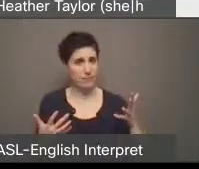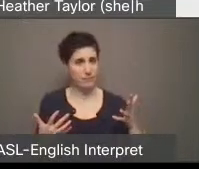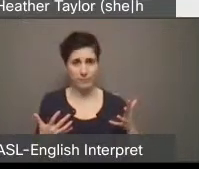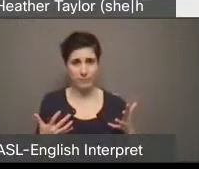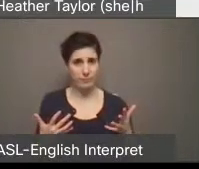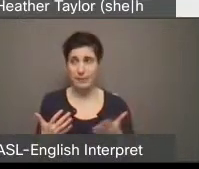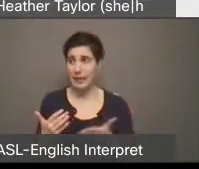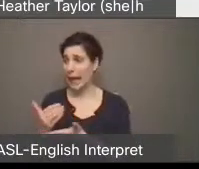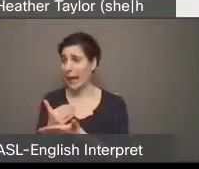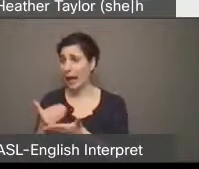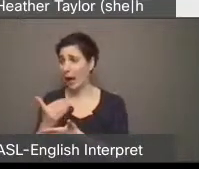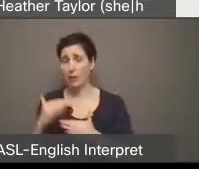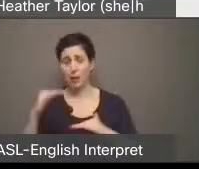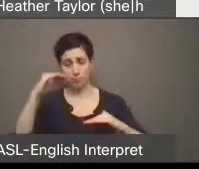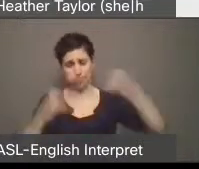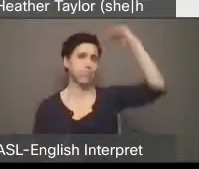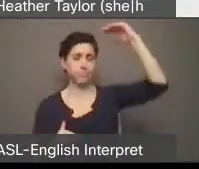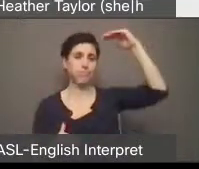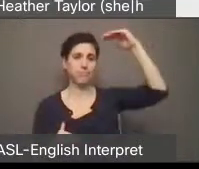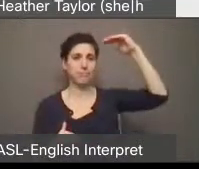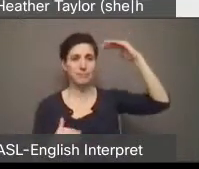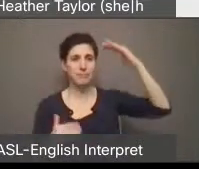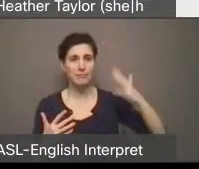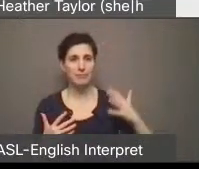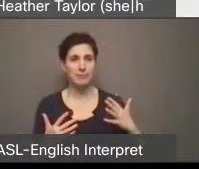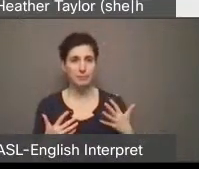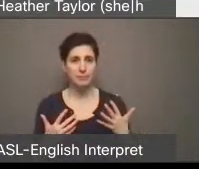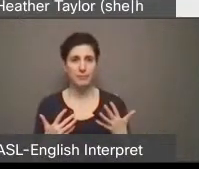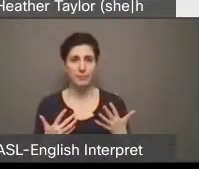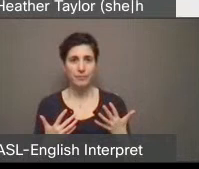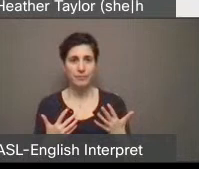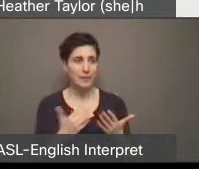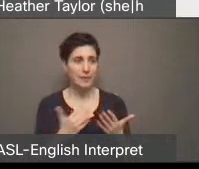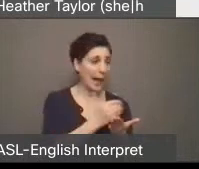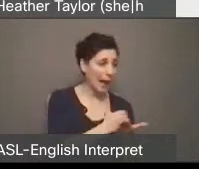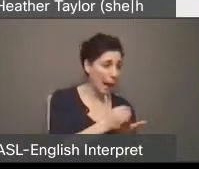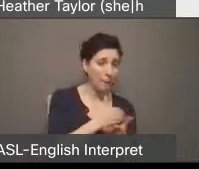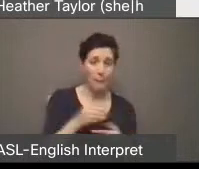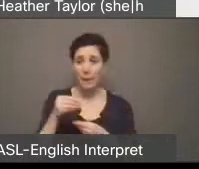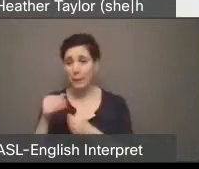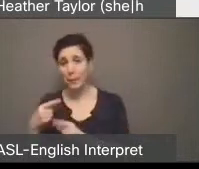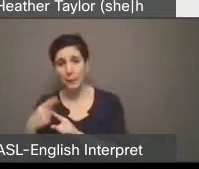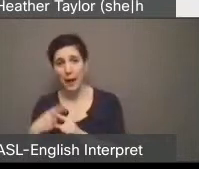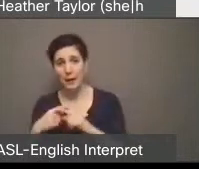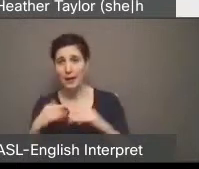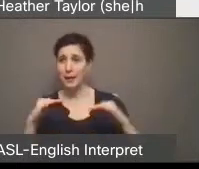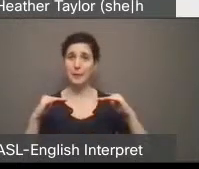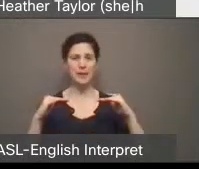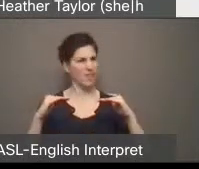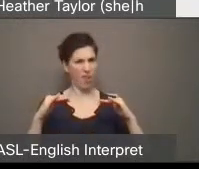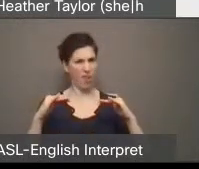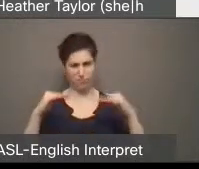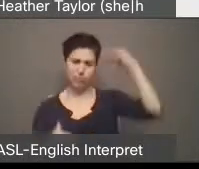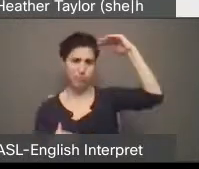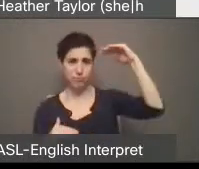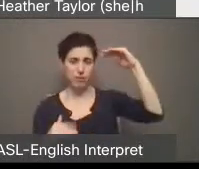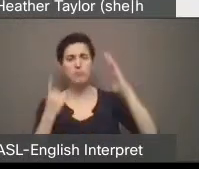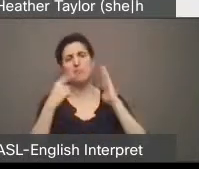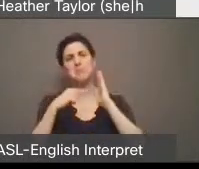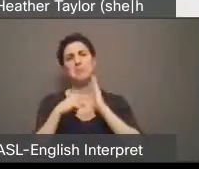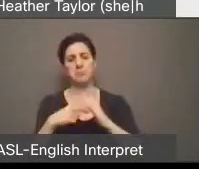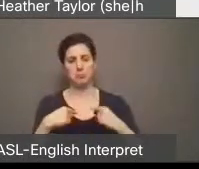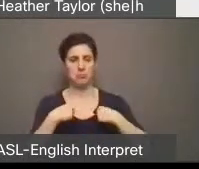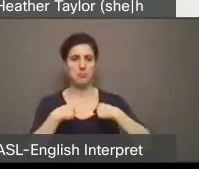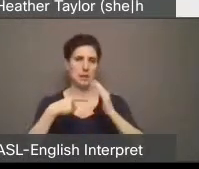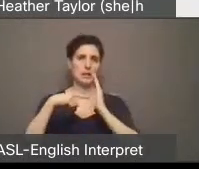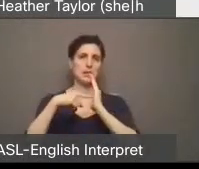income. Like there's no relationship to, and I'll use myself as, again, as